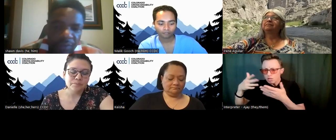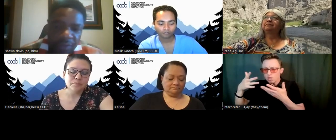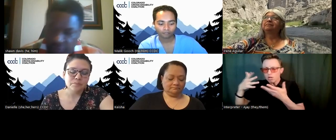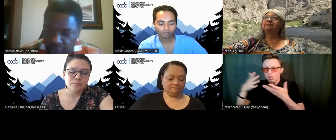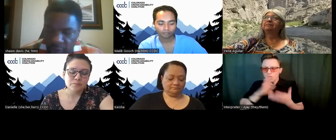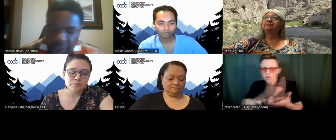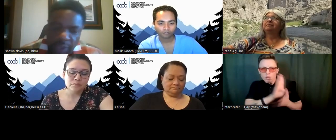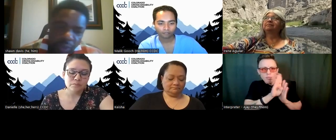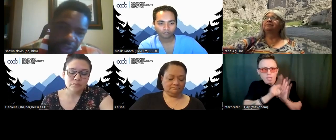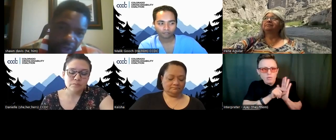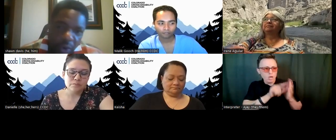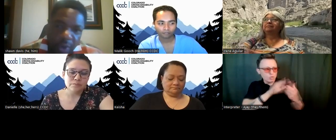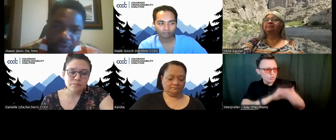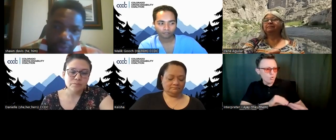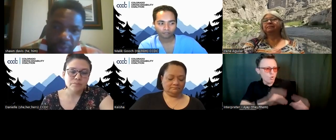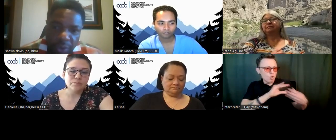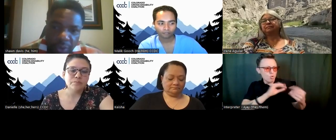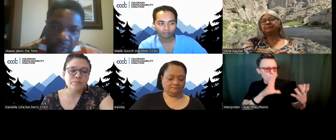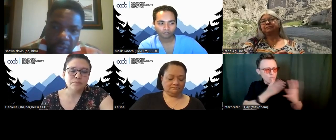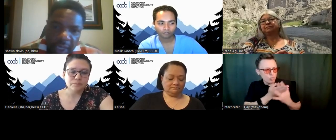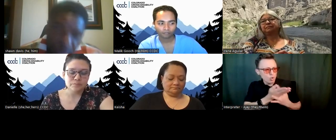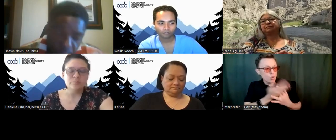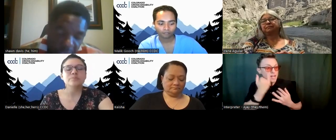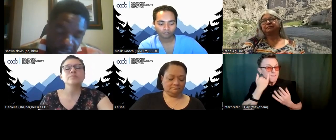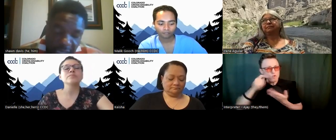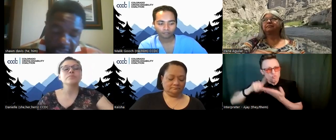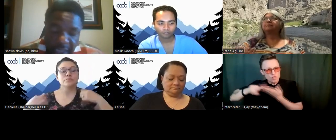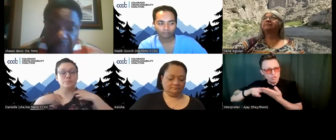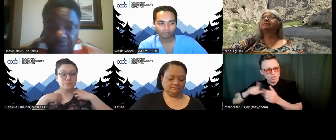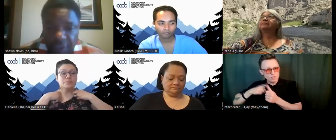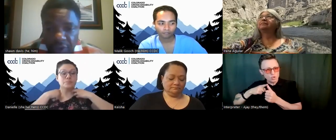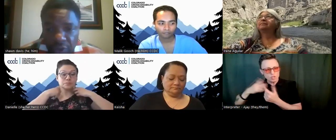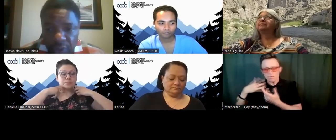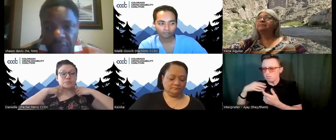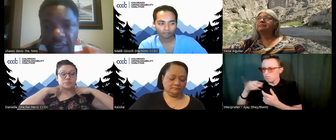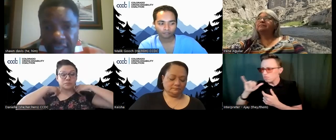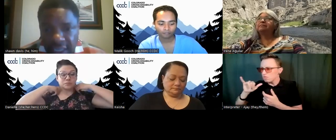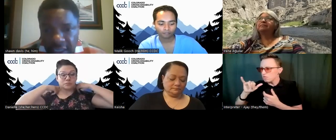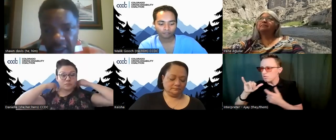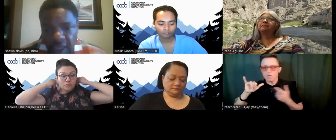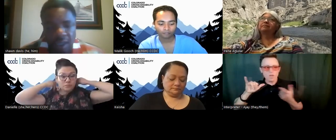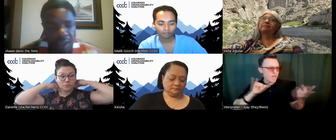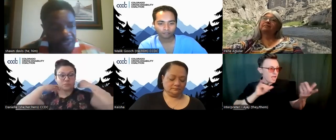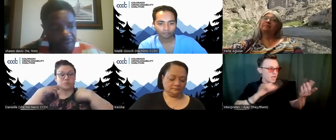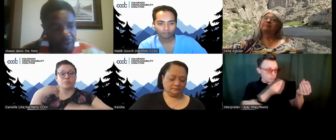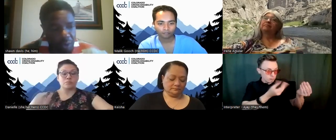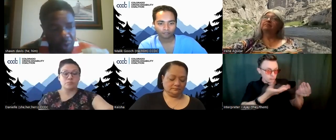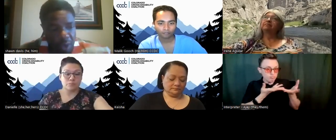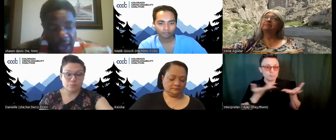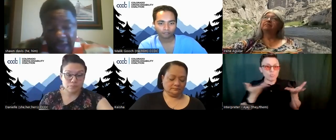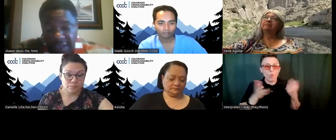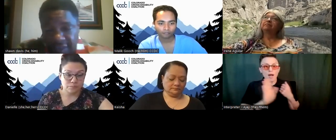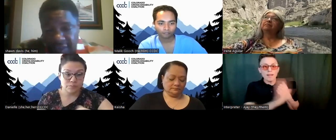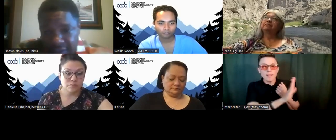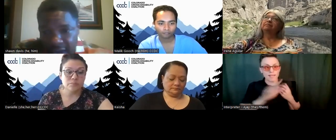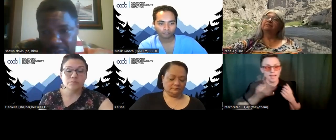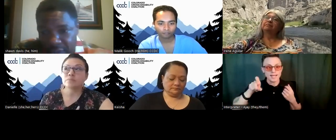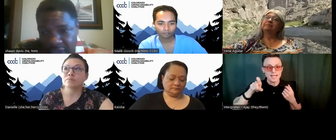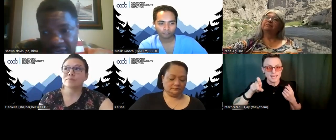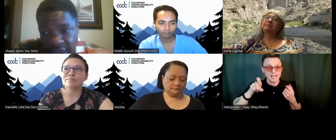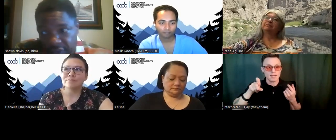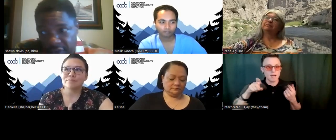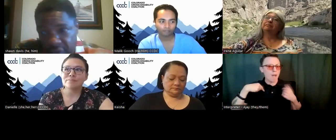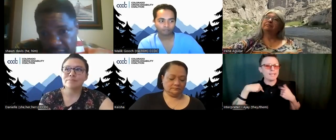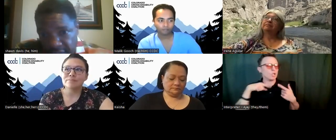background, their story, what they're going through, and really letting them tell you what they need. And so, I tend to